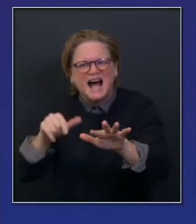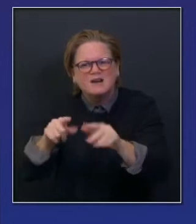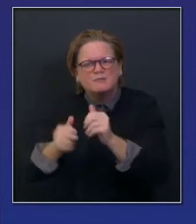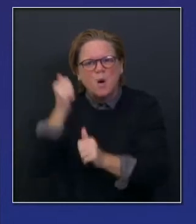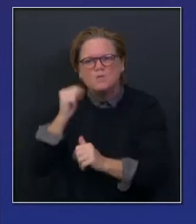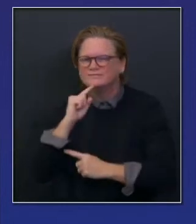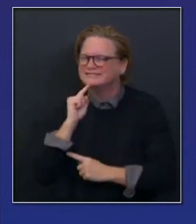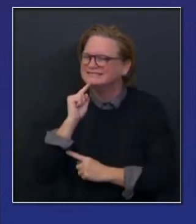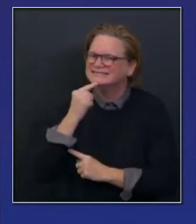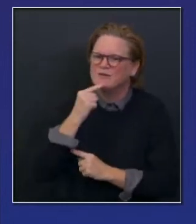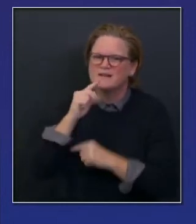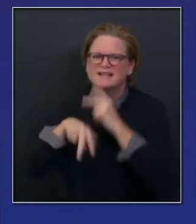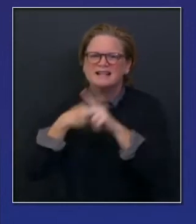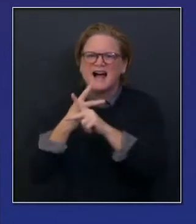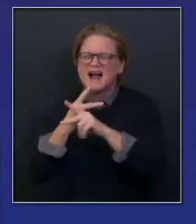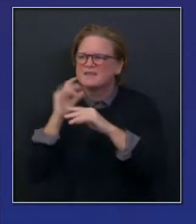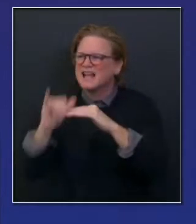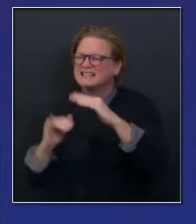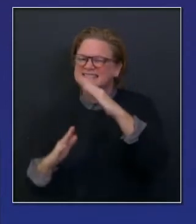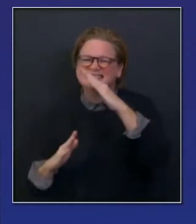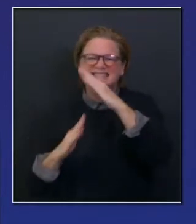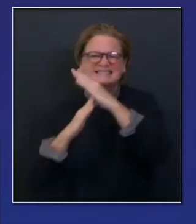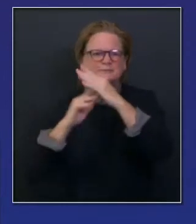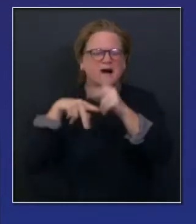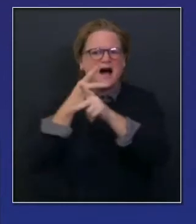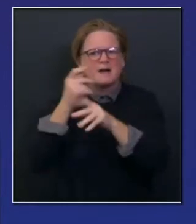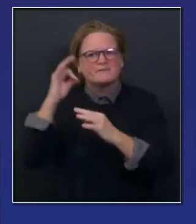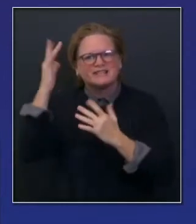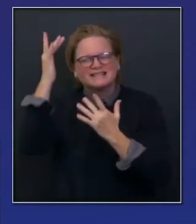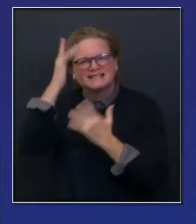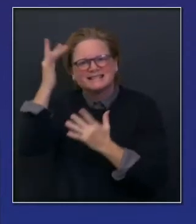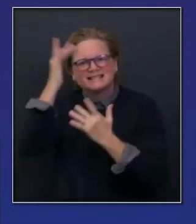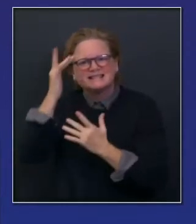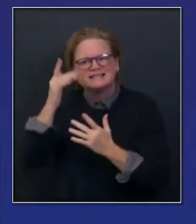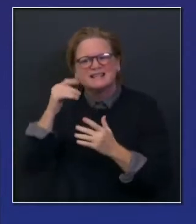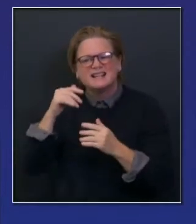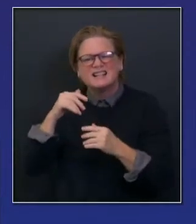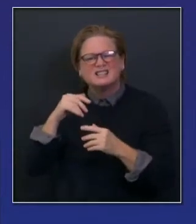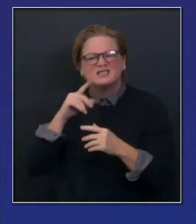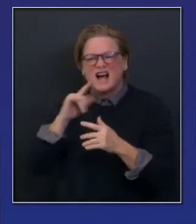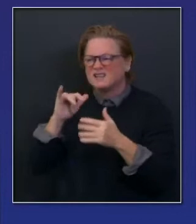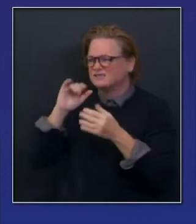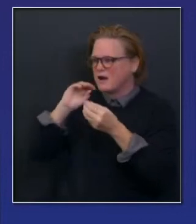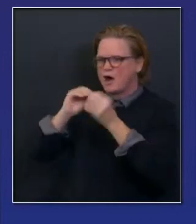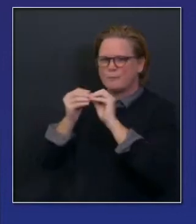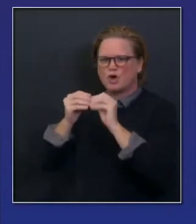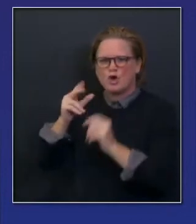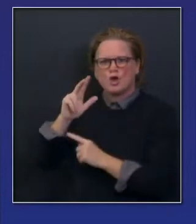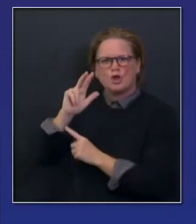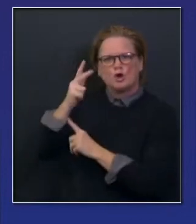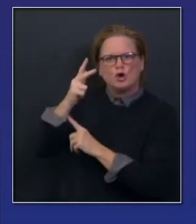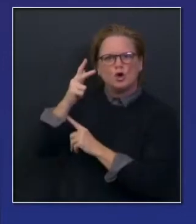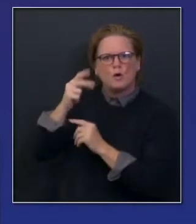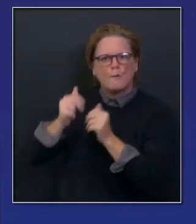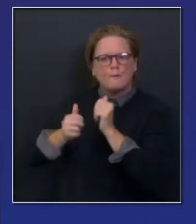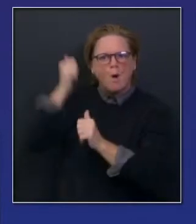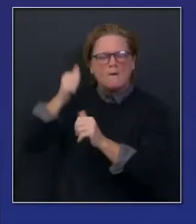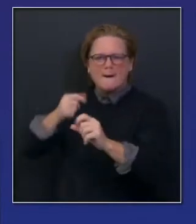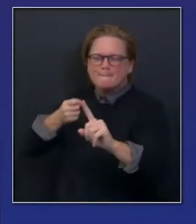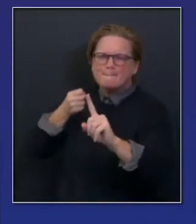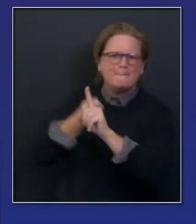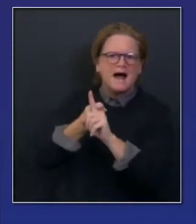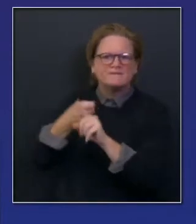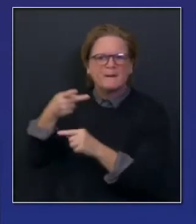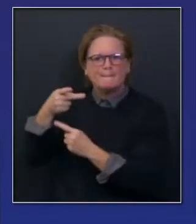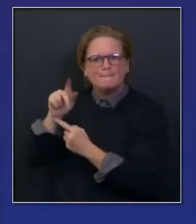as it relates to what we refer to as the third wave, third and what we hope is the final wave of this